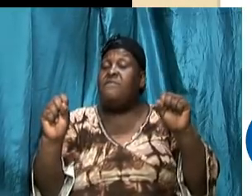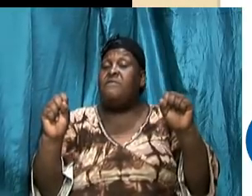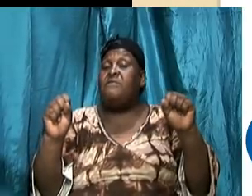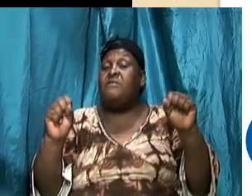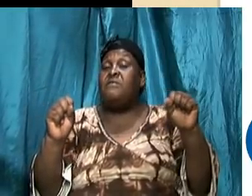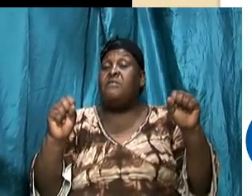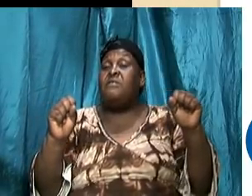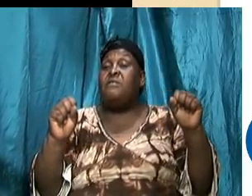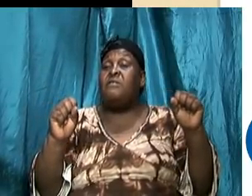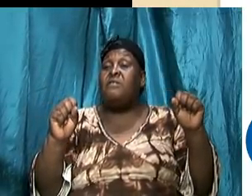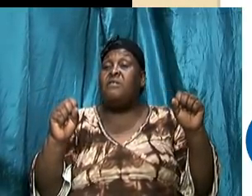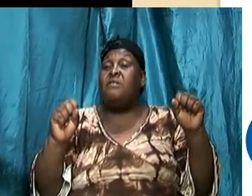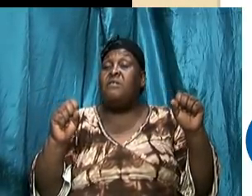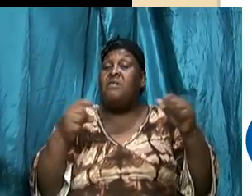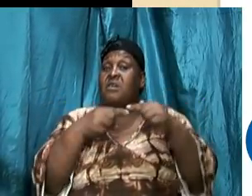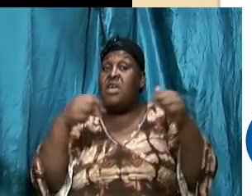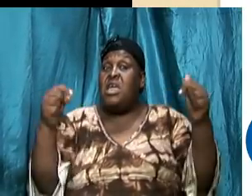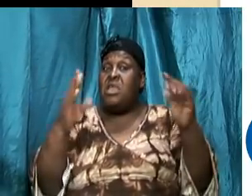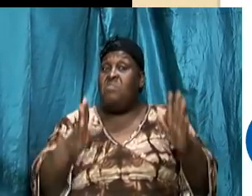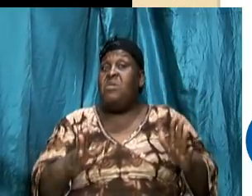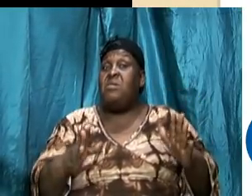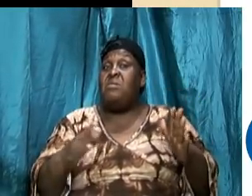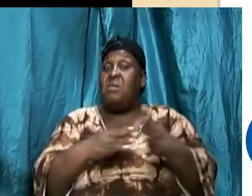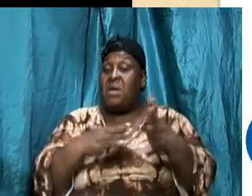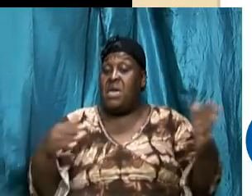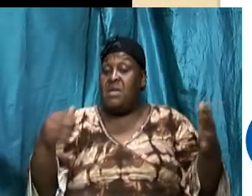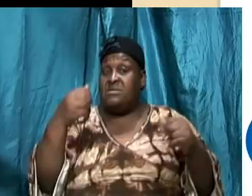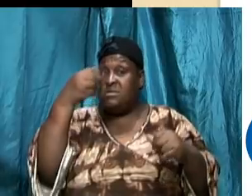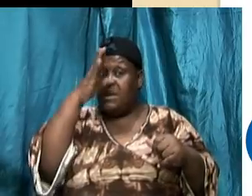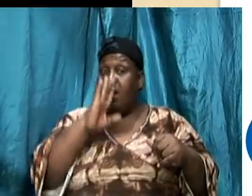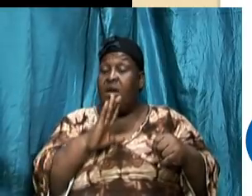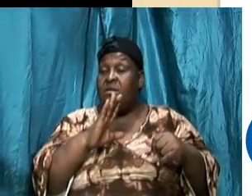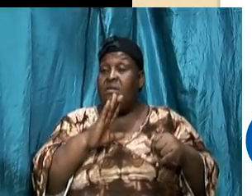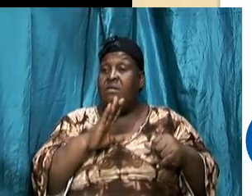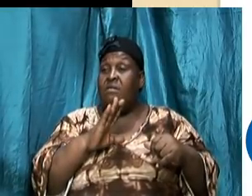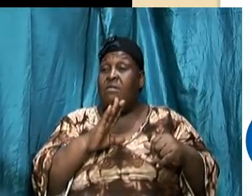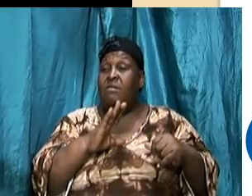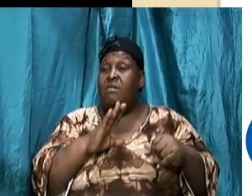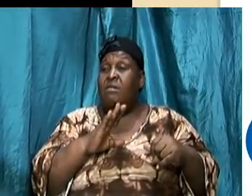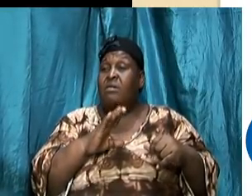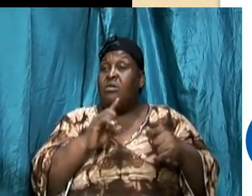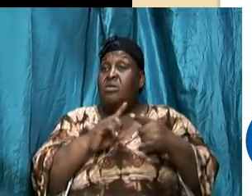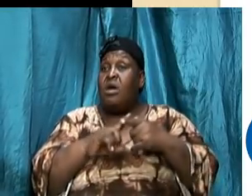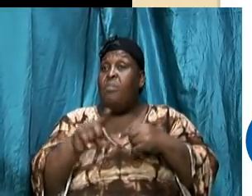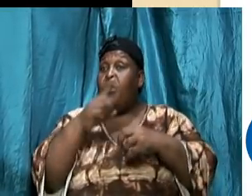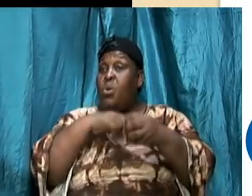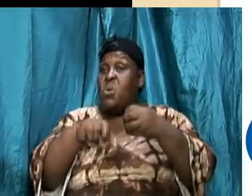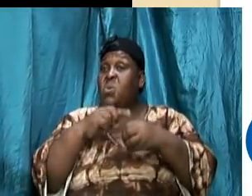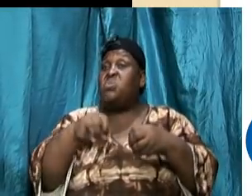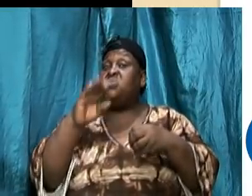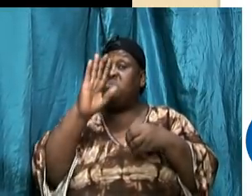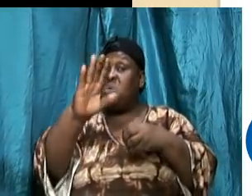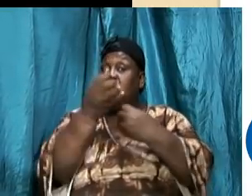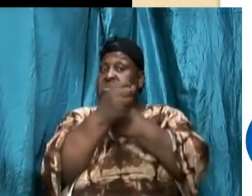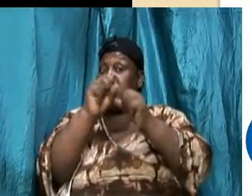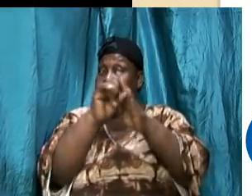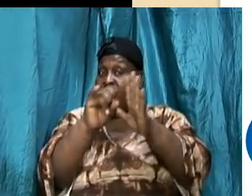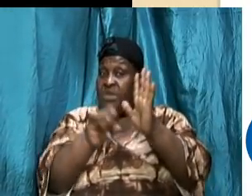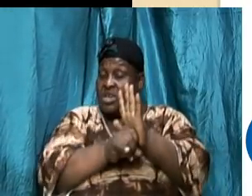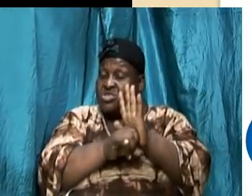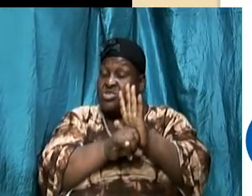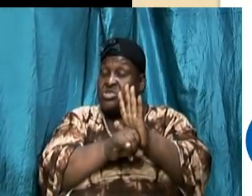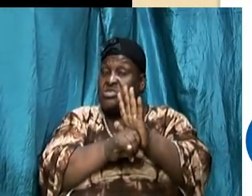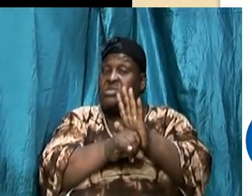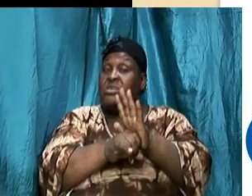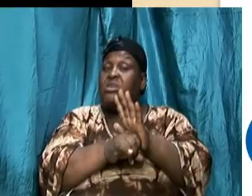enmity against God before you get saved prior to your salvation experience you're alienated and enemies in